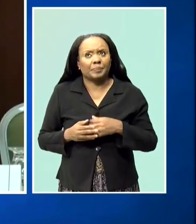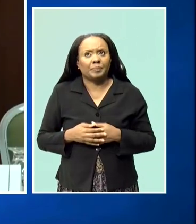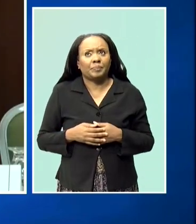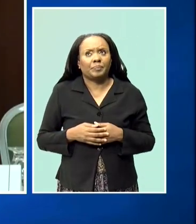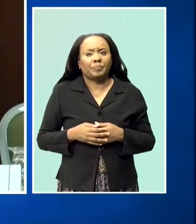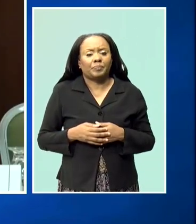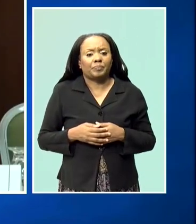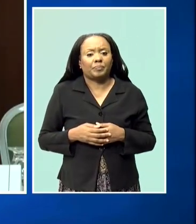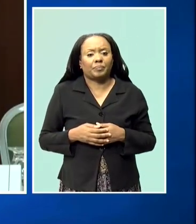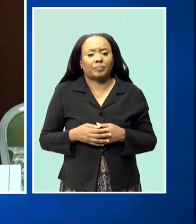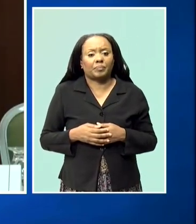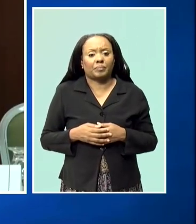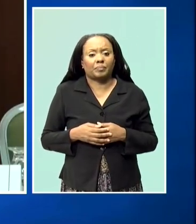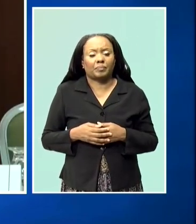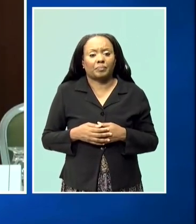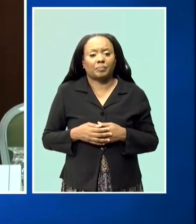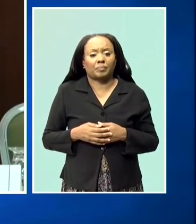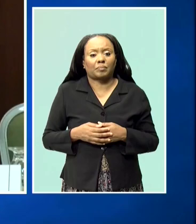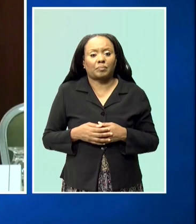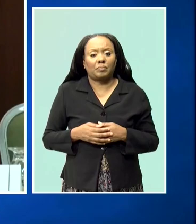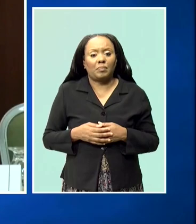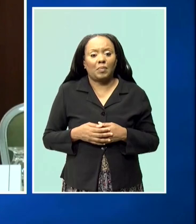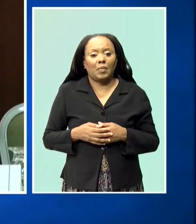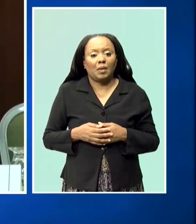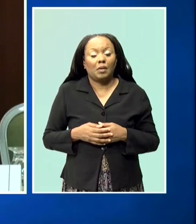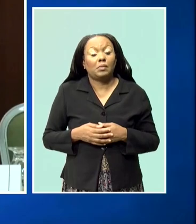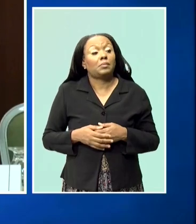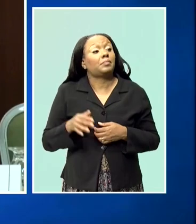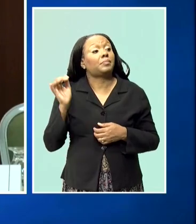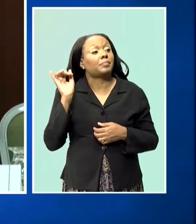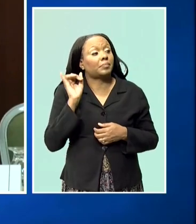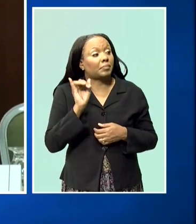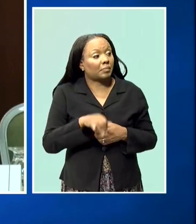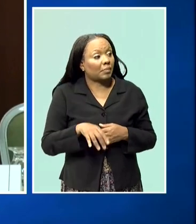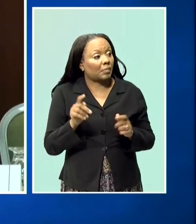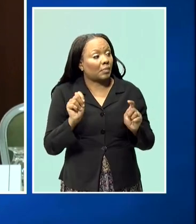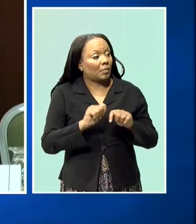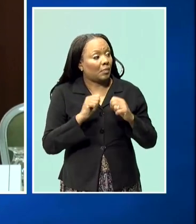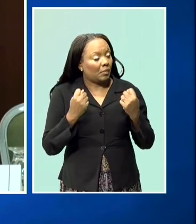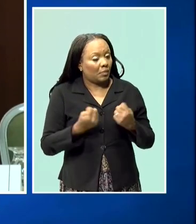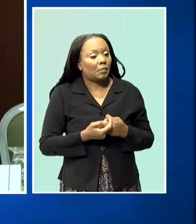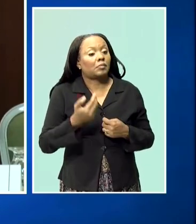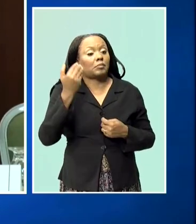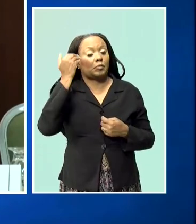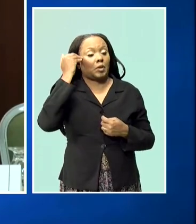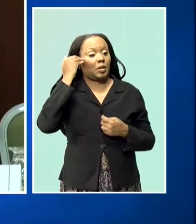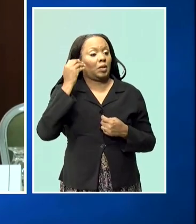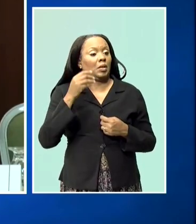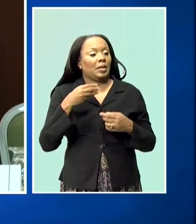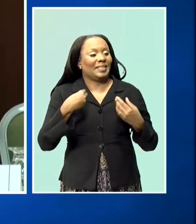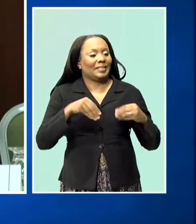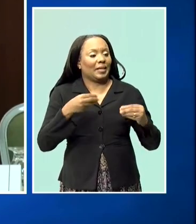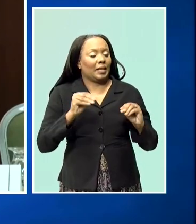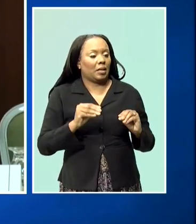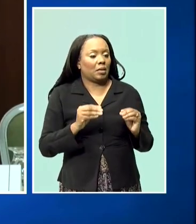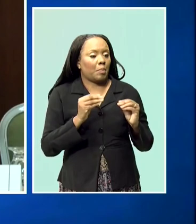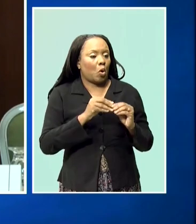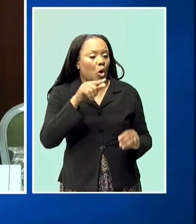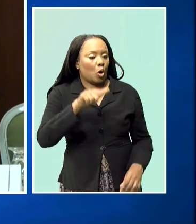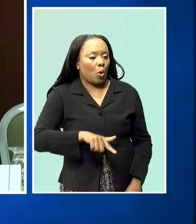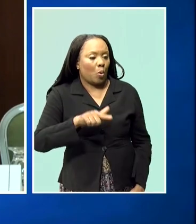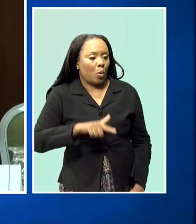That team would have, as I just indicated, recognized that sales were lower than they would have been in